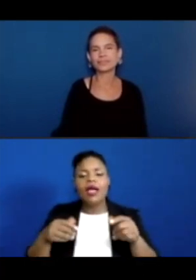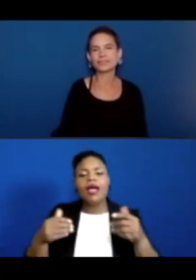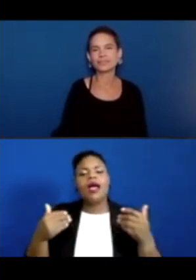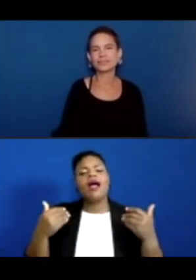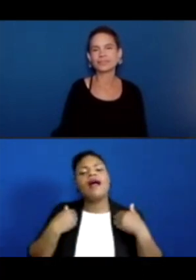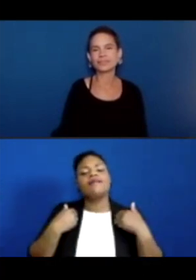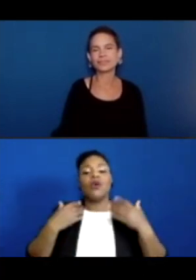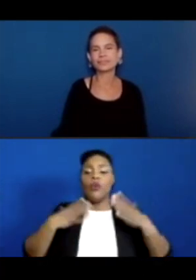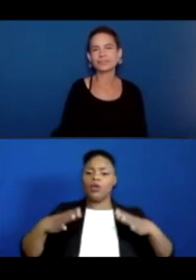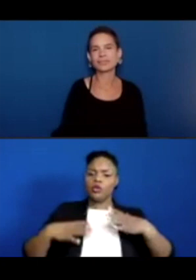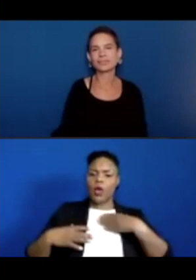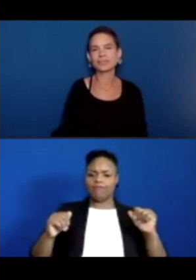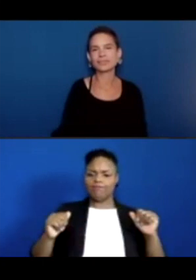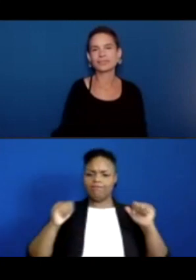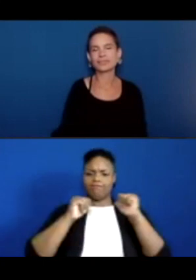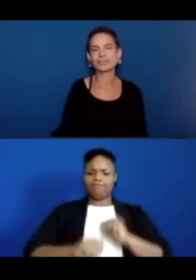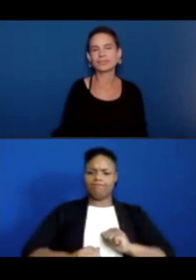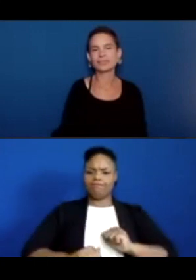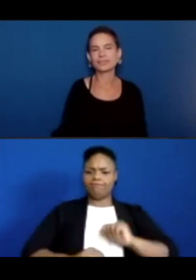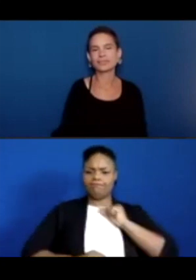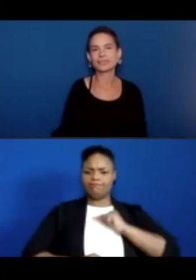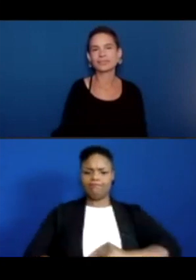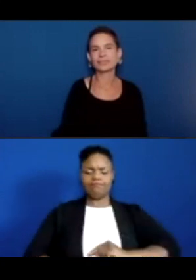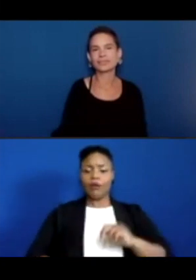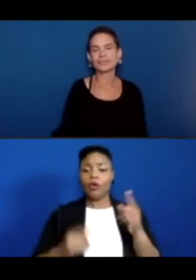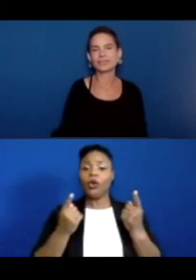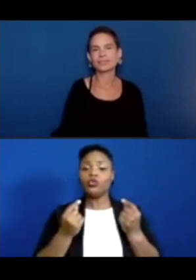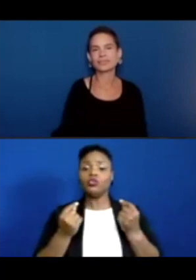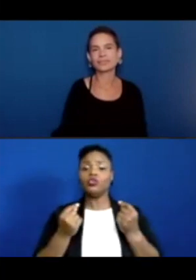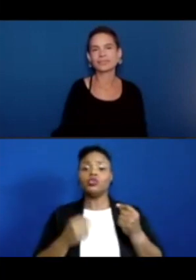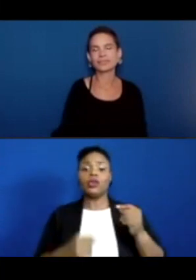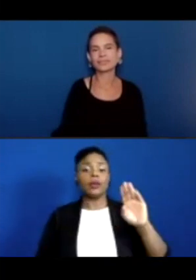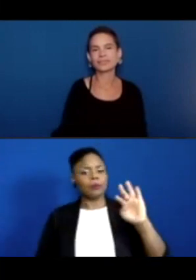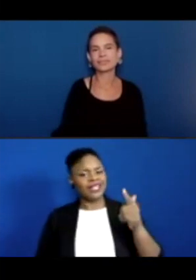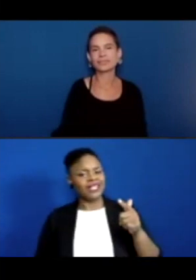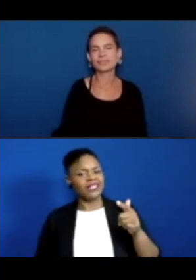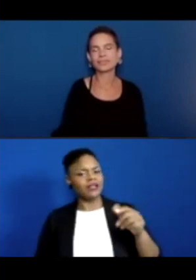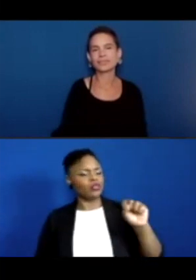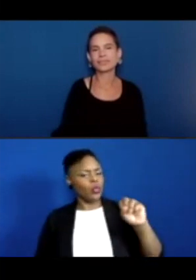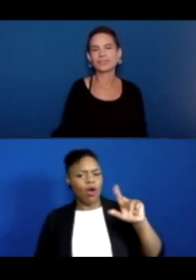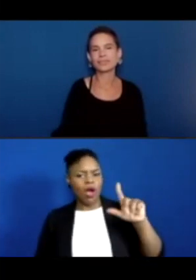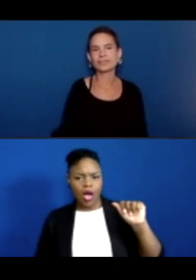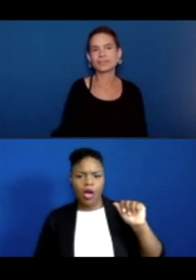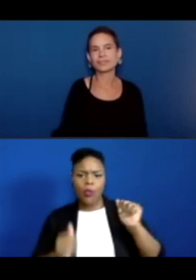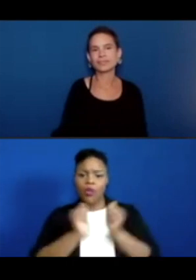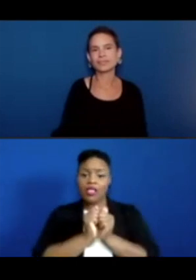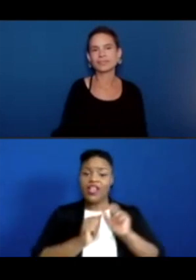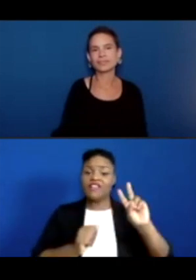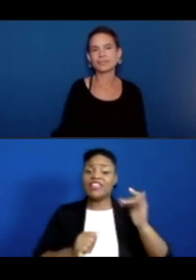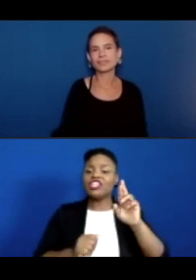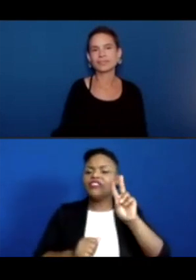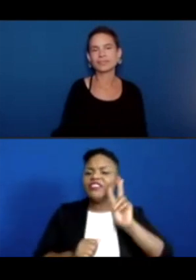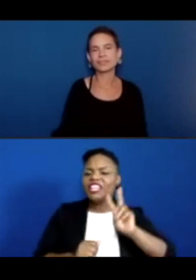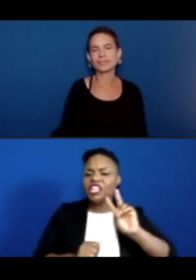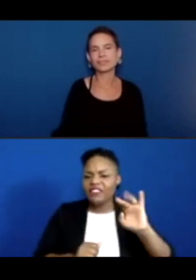And guess what, Evie? He put some bacon soda with vinegar. And the vinegar. And they started to explode. Just like the experiment we did last